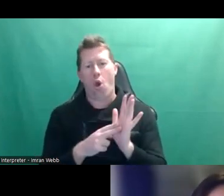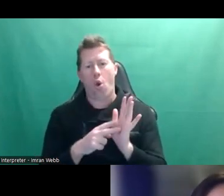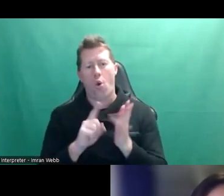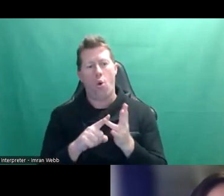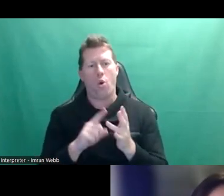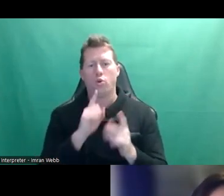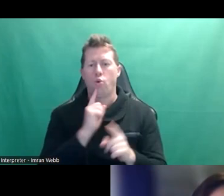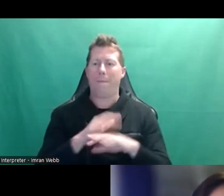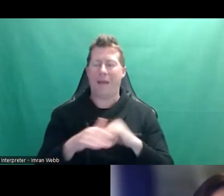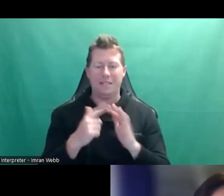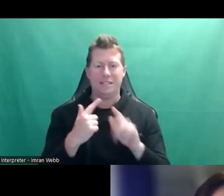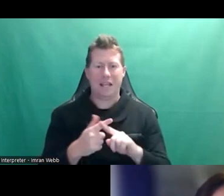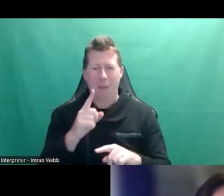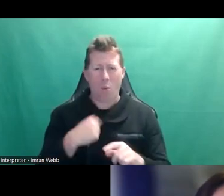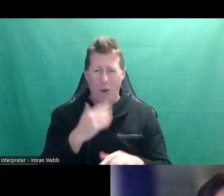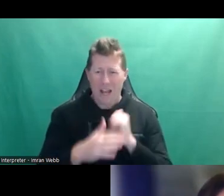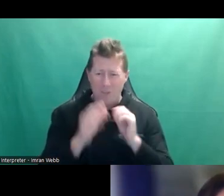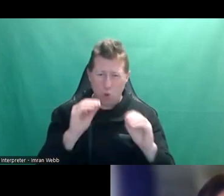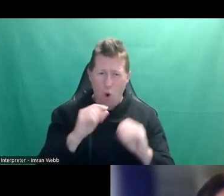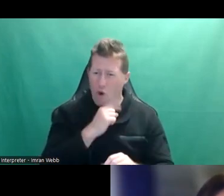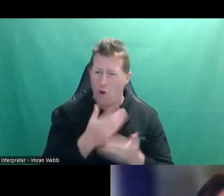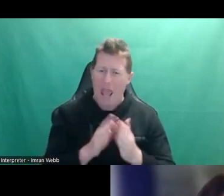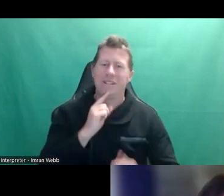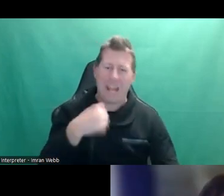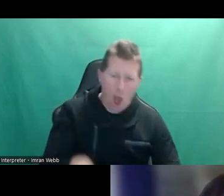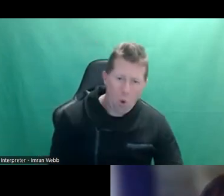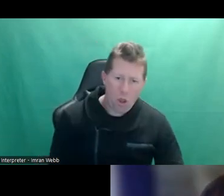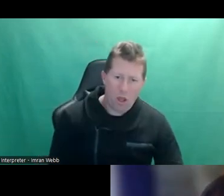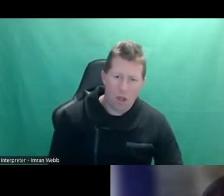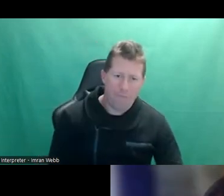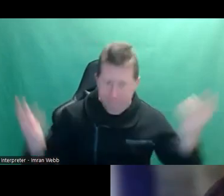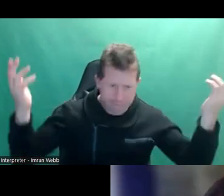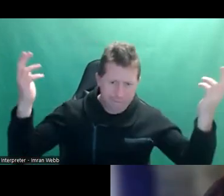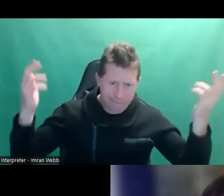we never taught girls how to say no. So no wonder we're in this position.